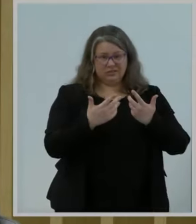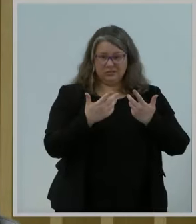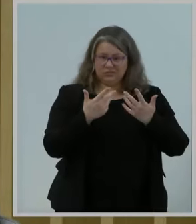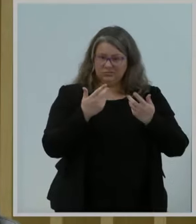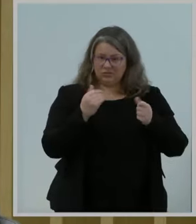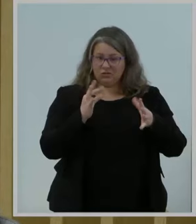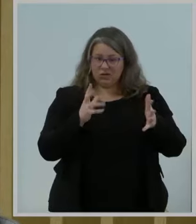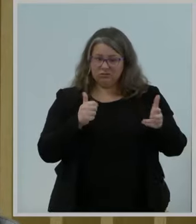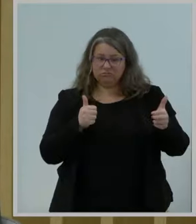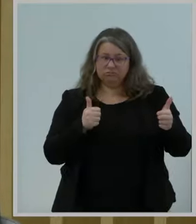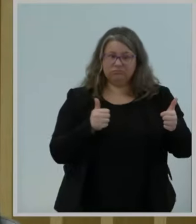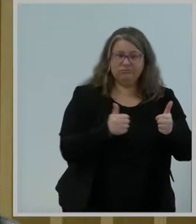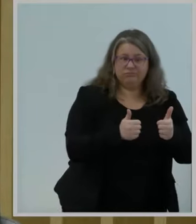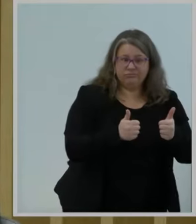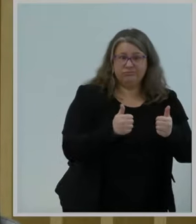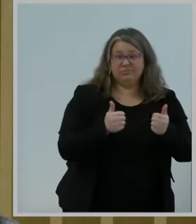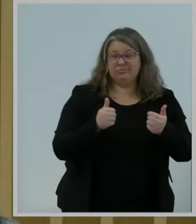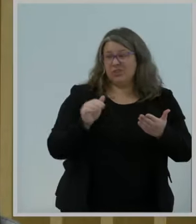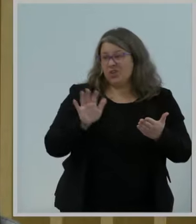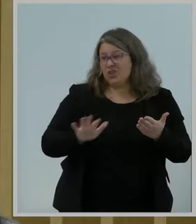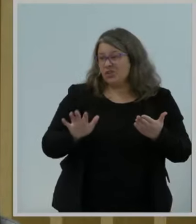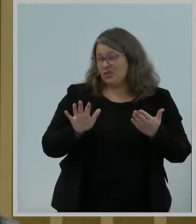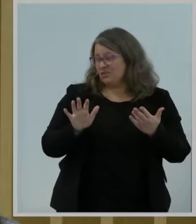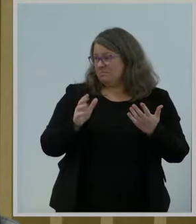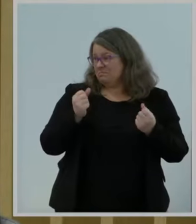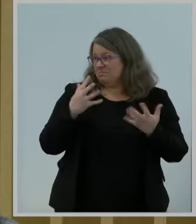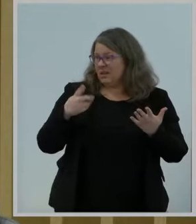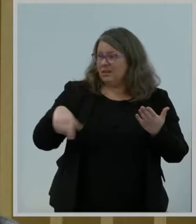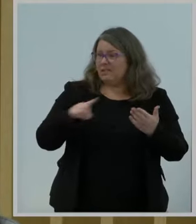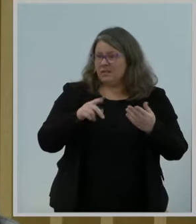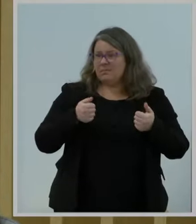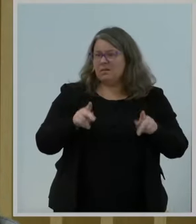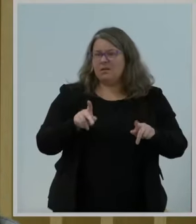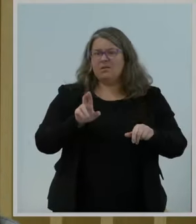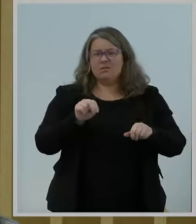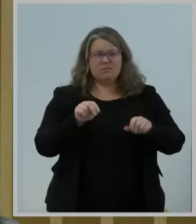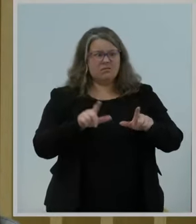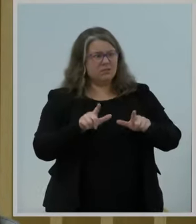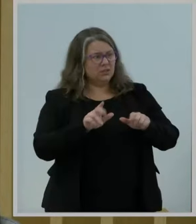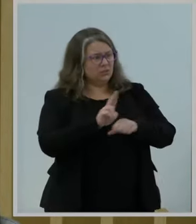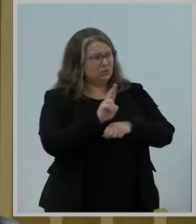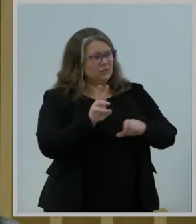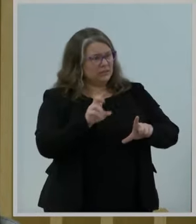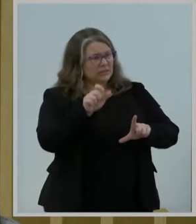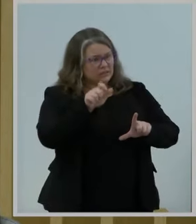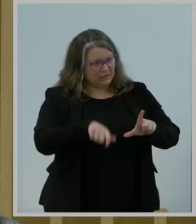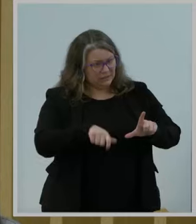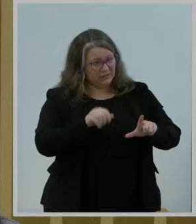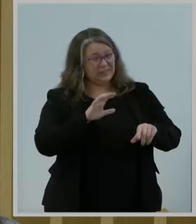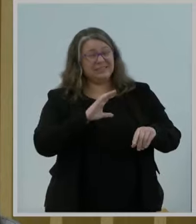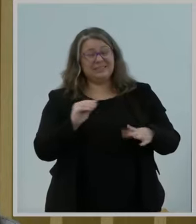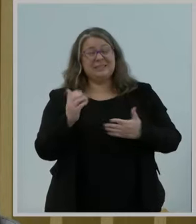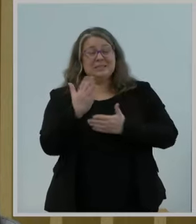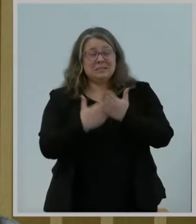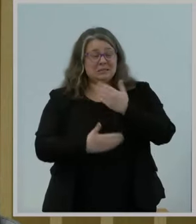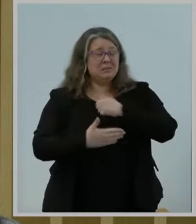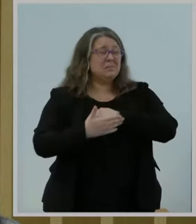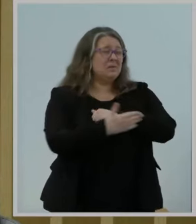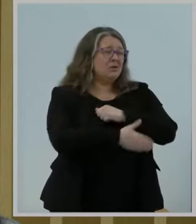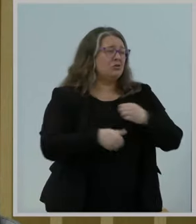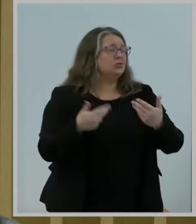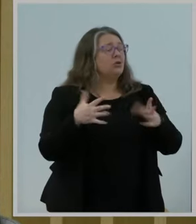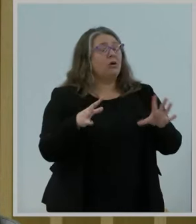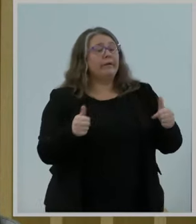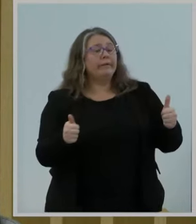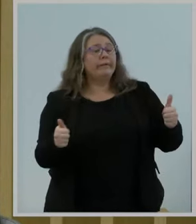us on authorizing VLP in the band. I think it's critical for the U.S. that we start leaning in again on our leadership